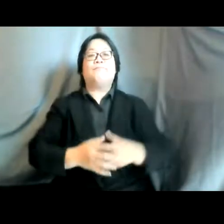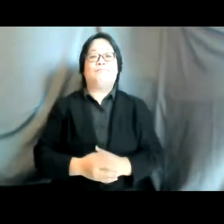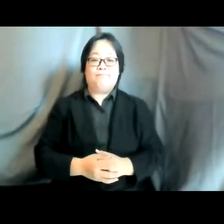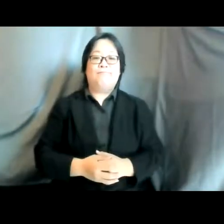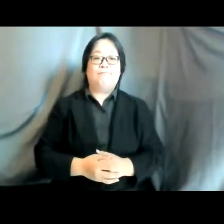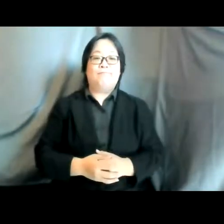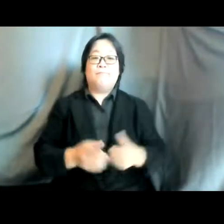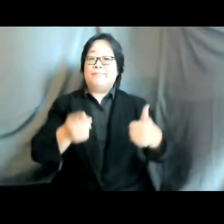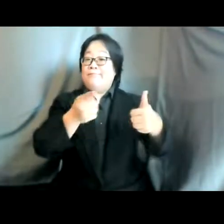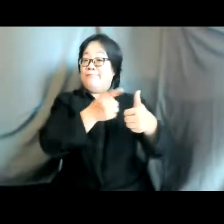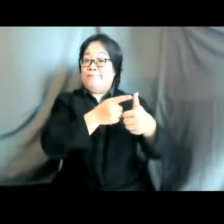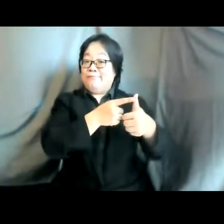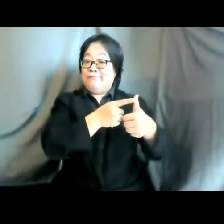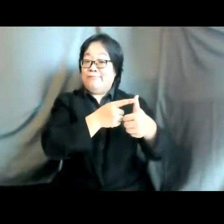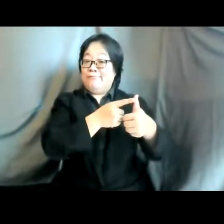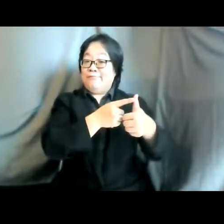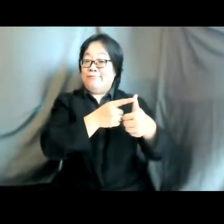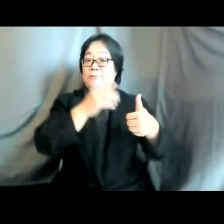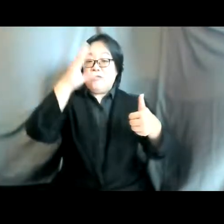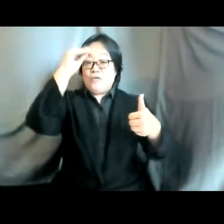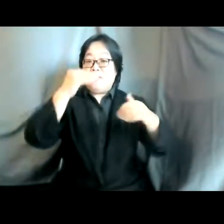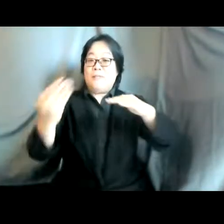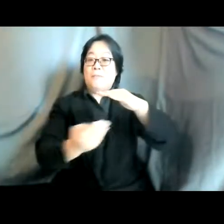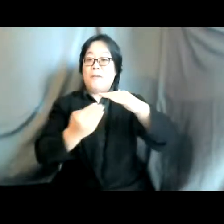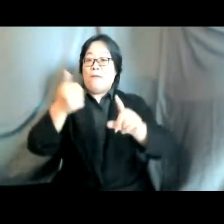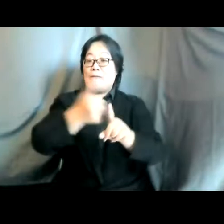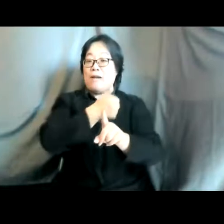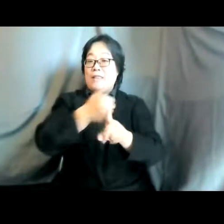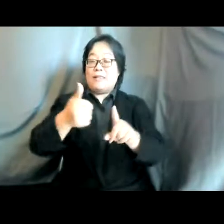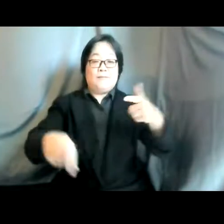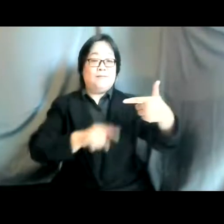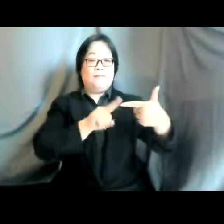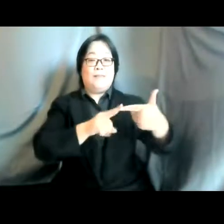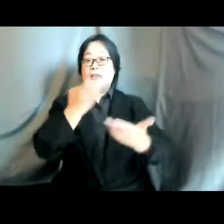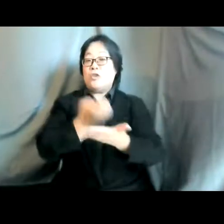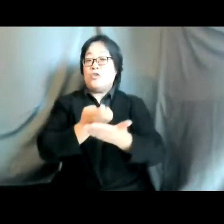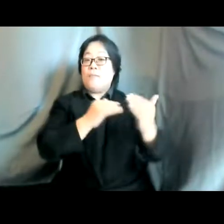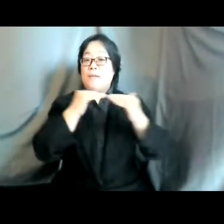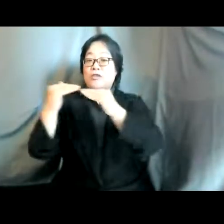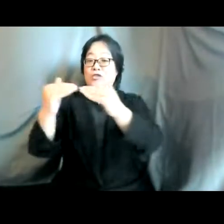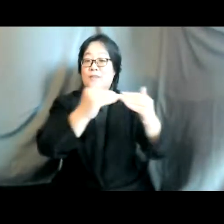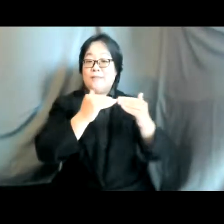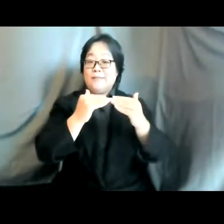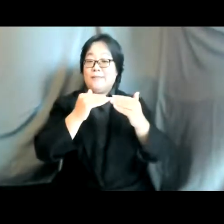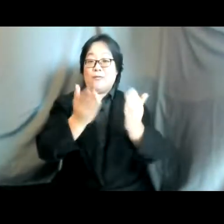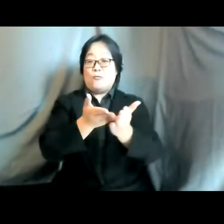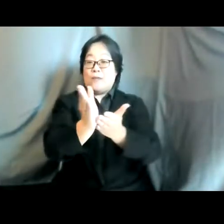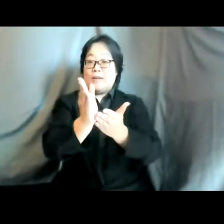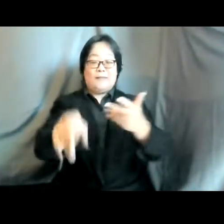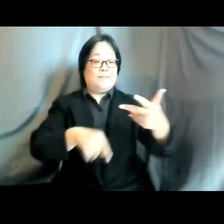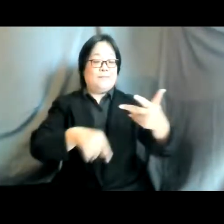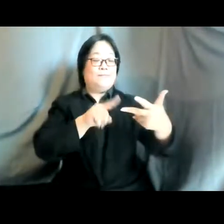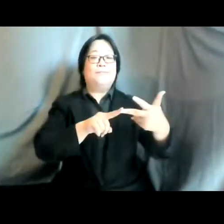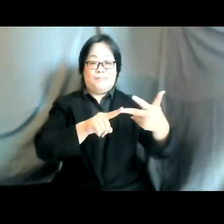first is gender-based violence second economic justice and rights three bodily